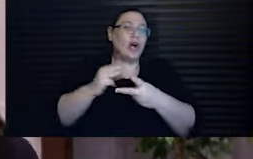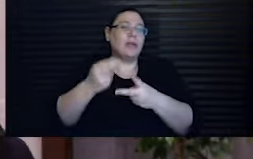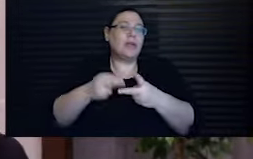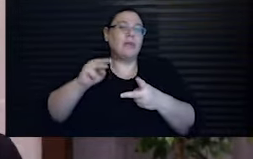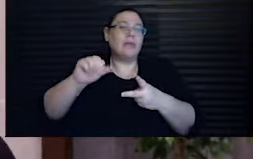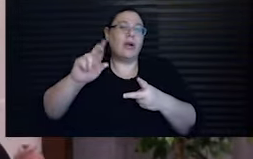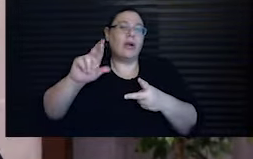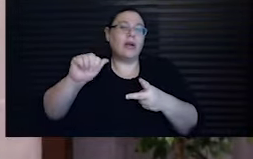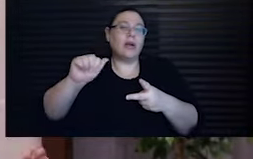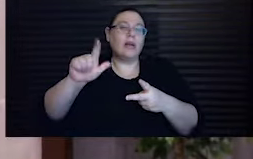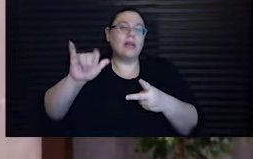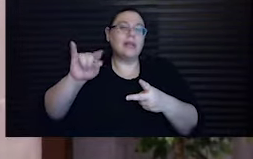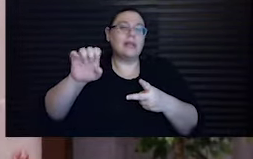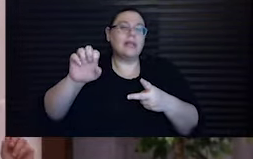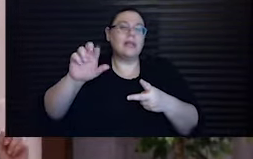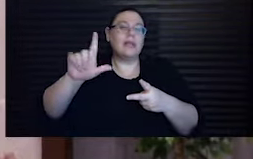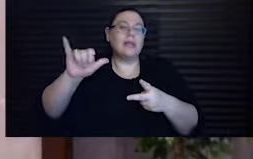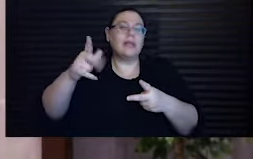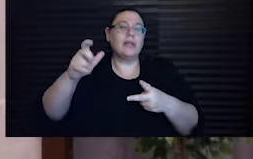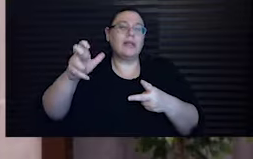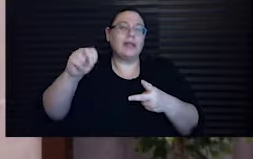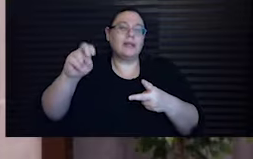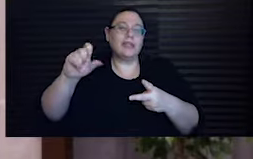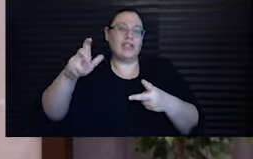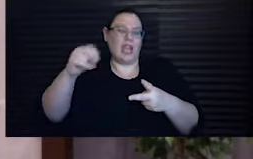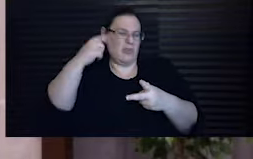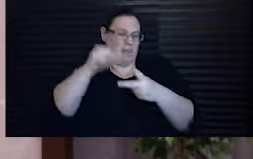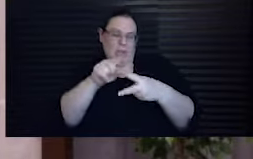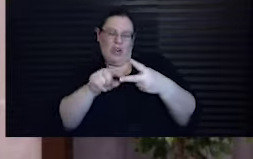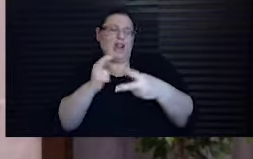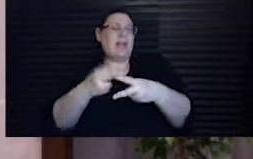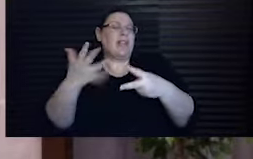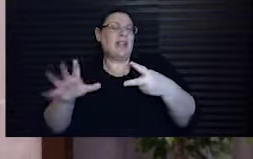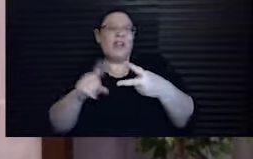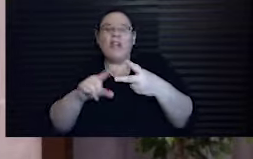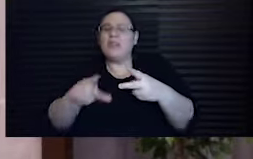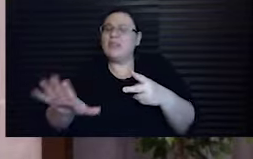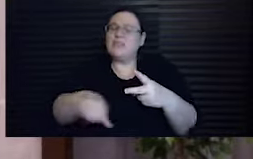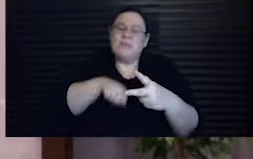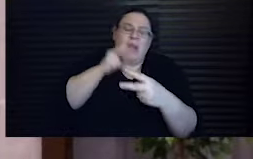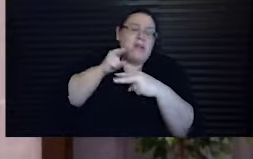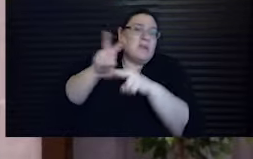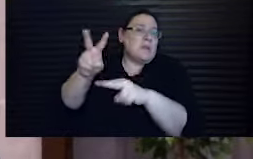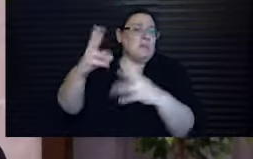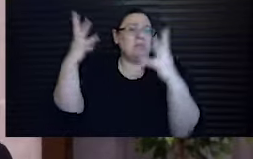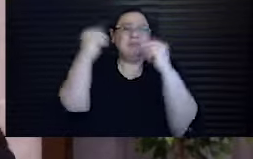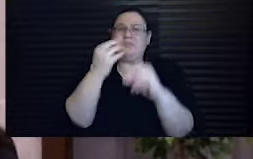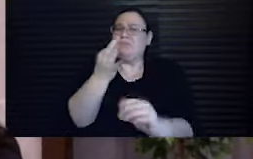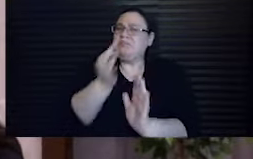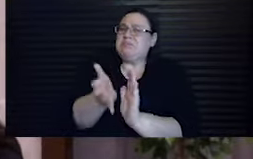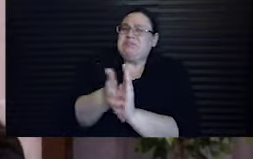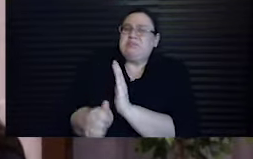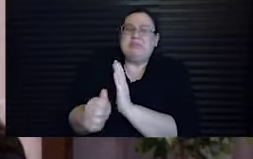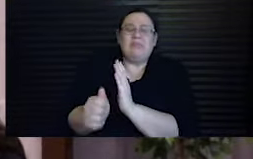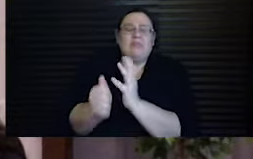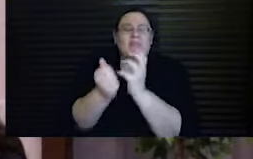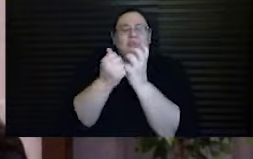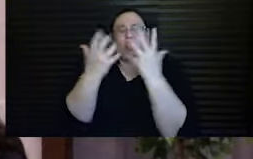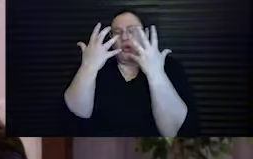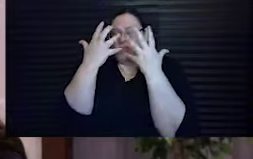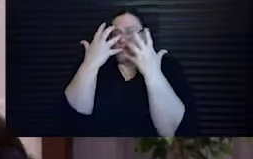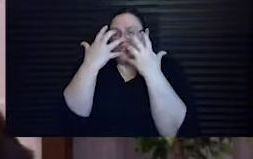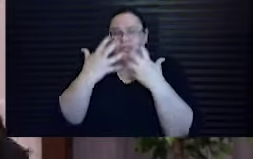to be remembered. Margalit is my pride and joy, gifted and talented and beautiful. So much sorrow.